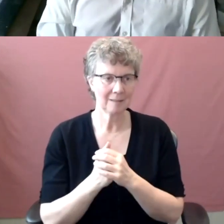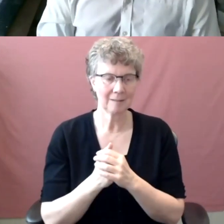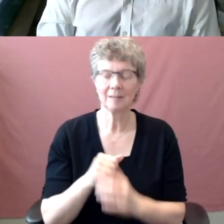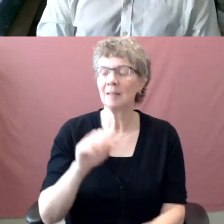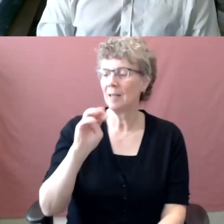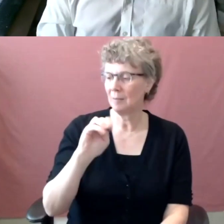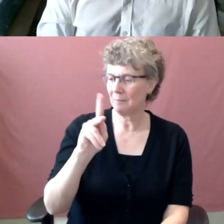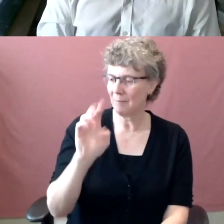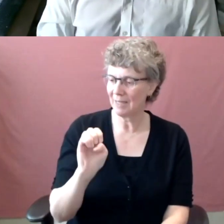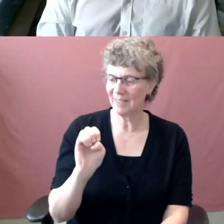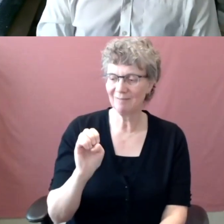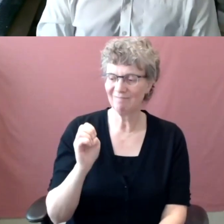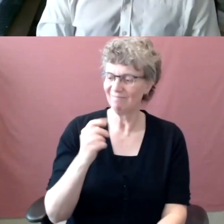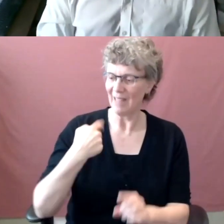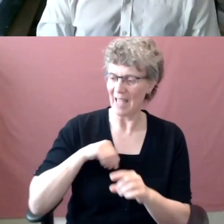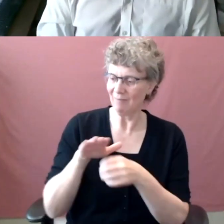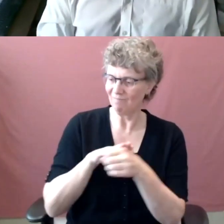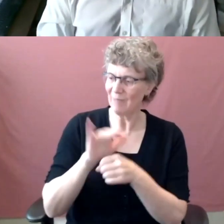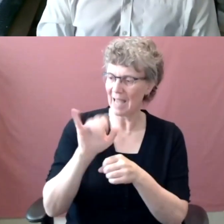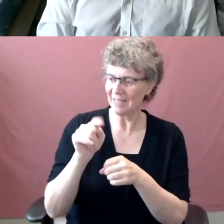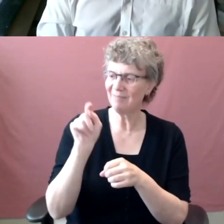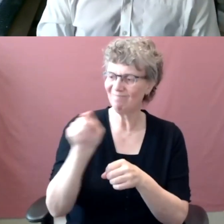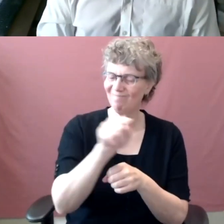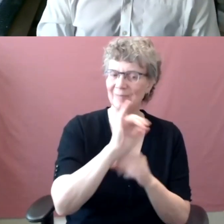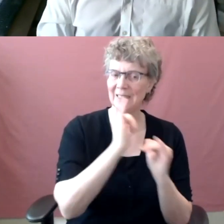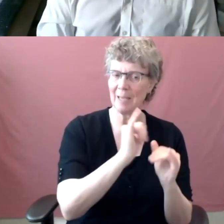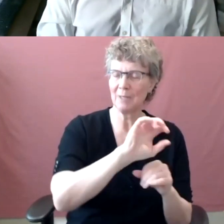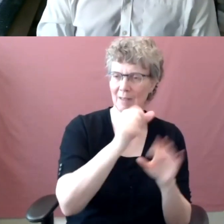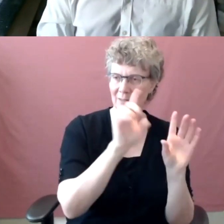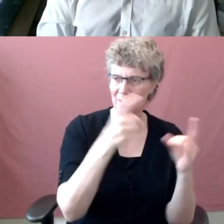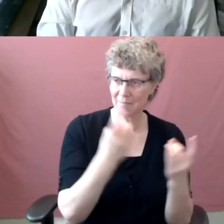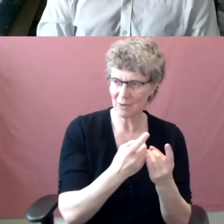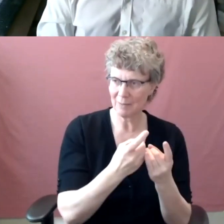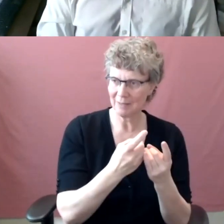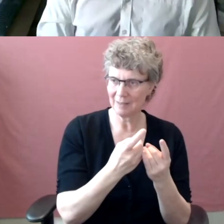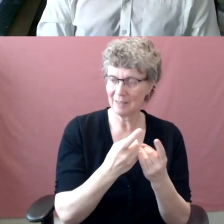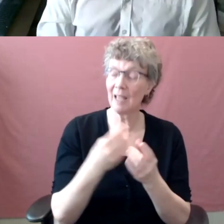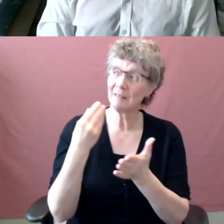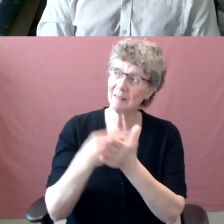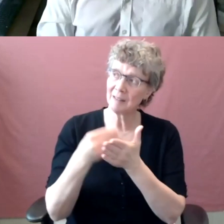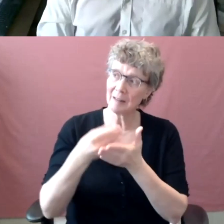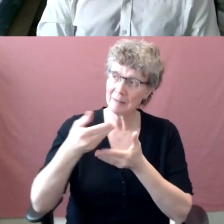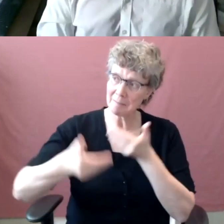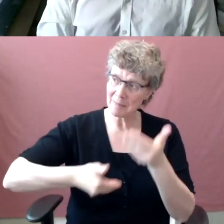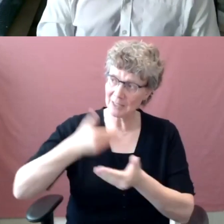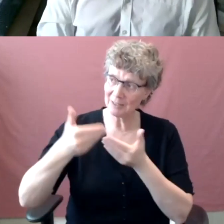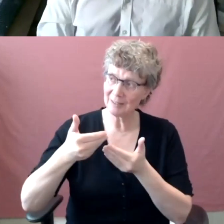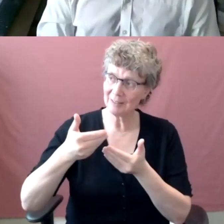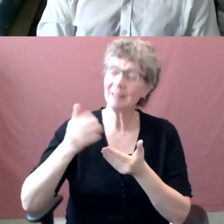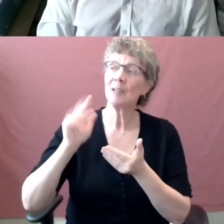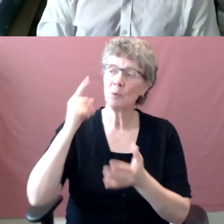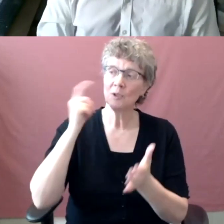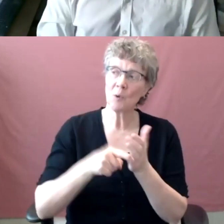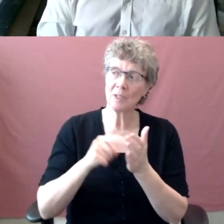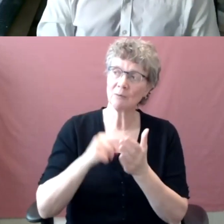everybody else. And in terms of budget overall, we were also finding some pretty large reductions in expenditures. So for